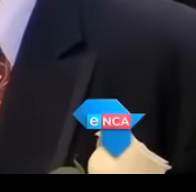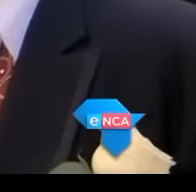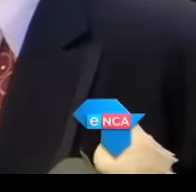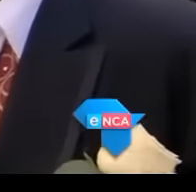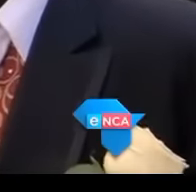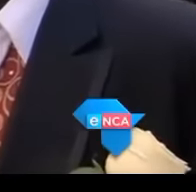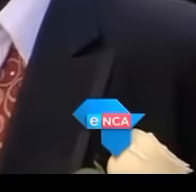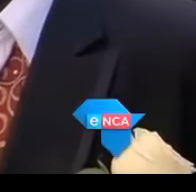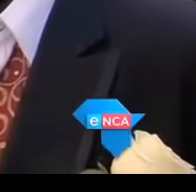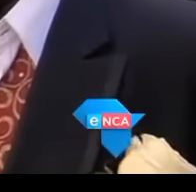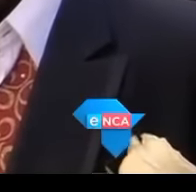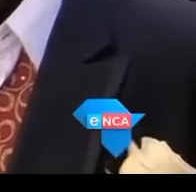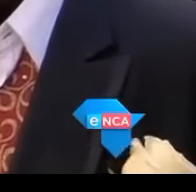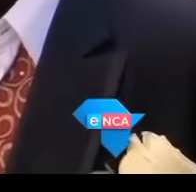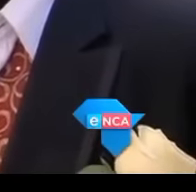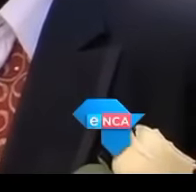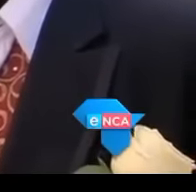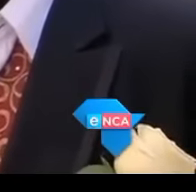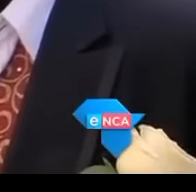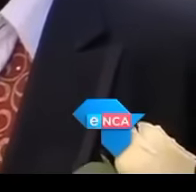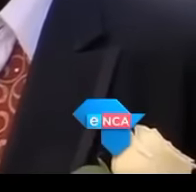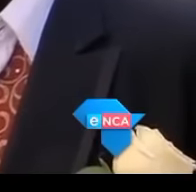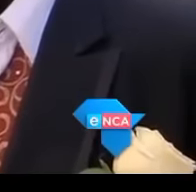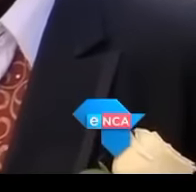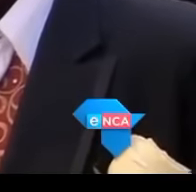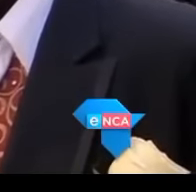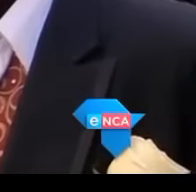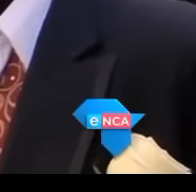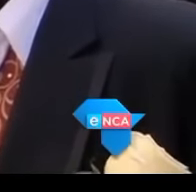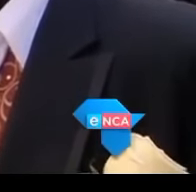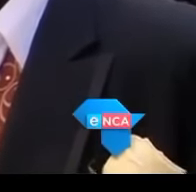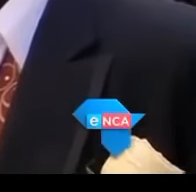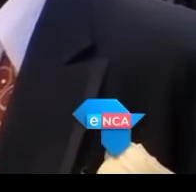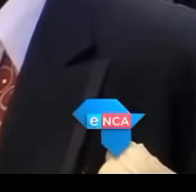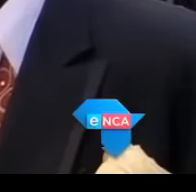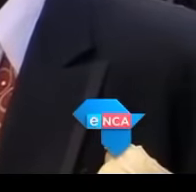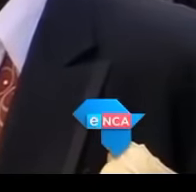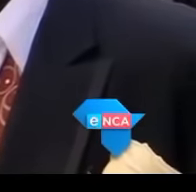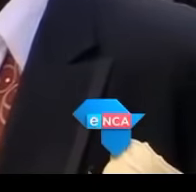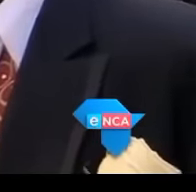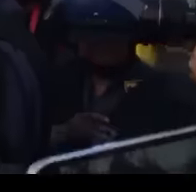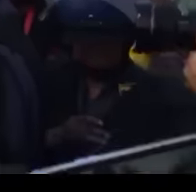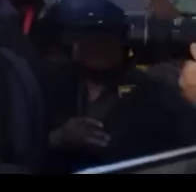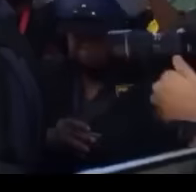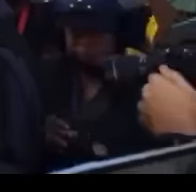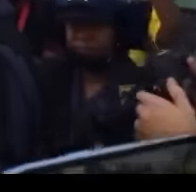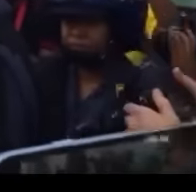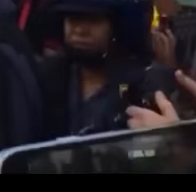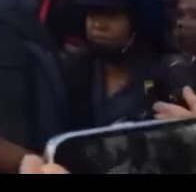morality and his vision of a free, united South Africa.